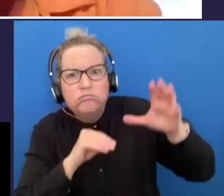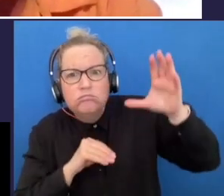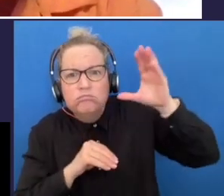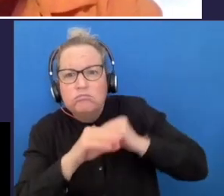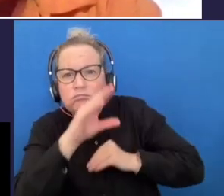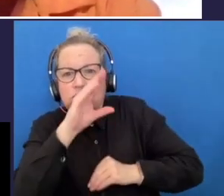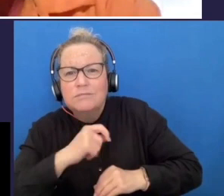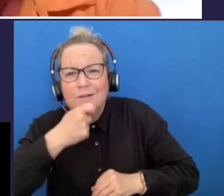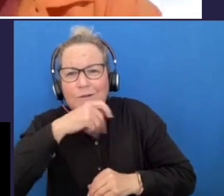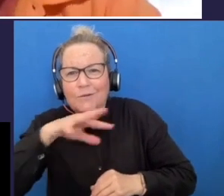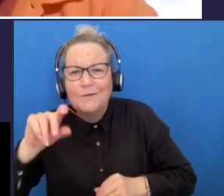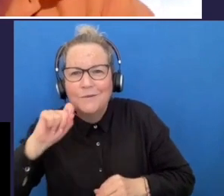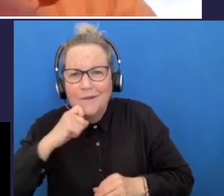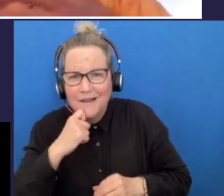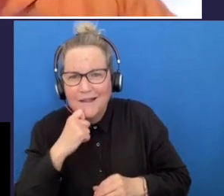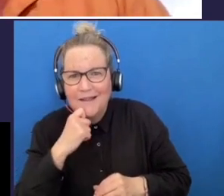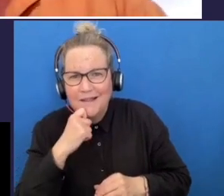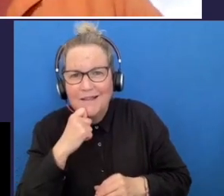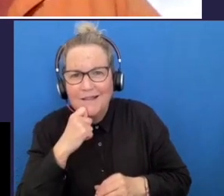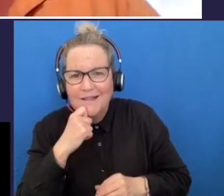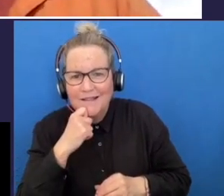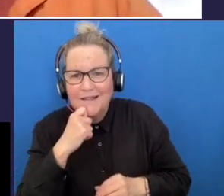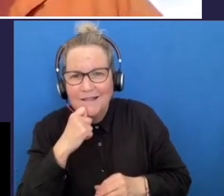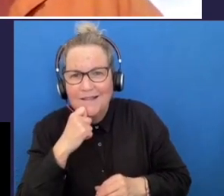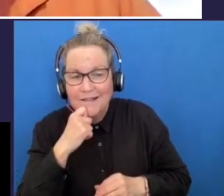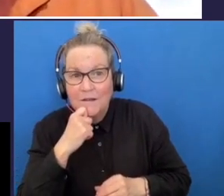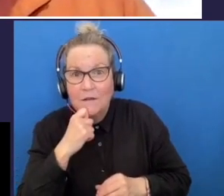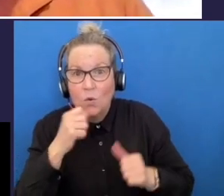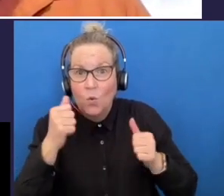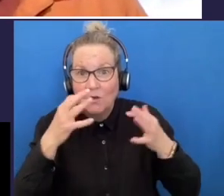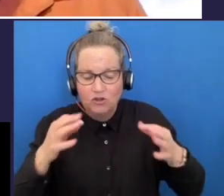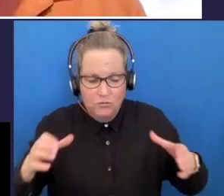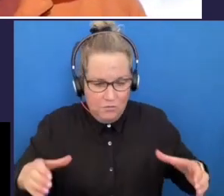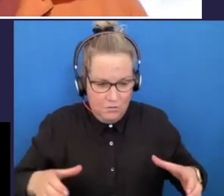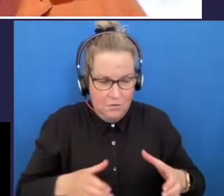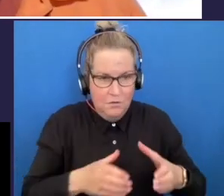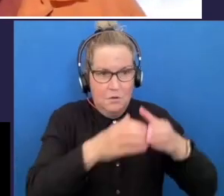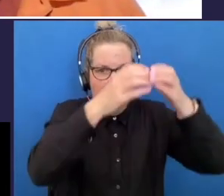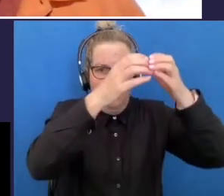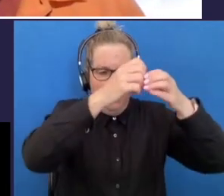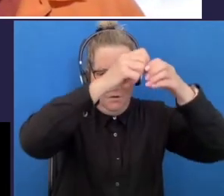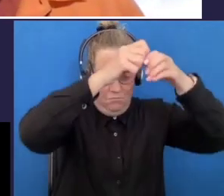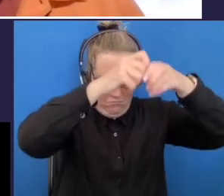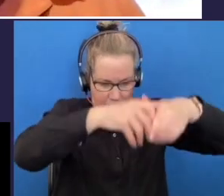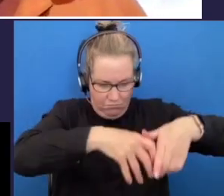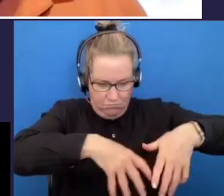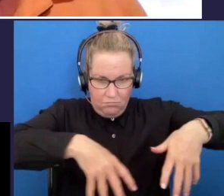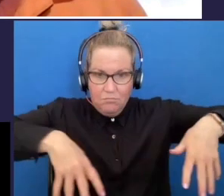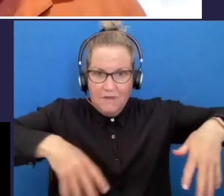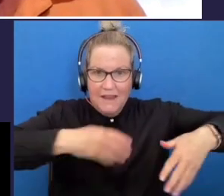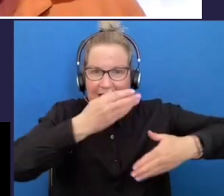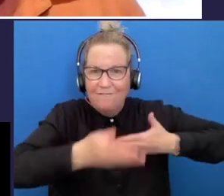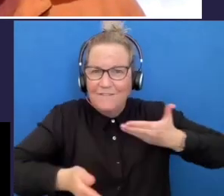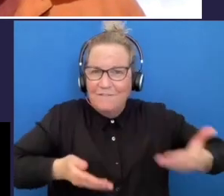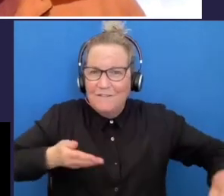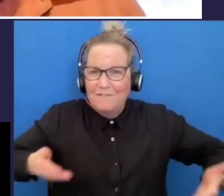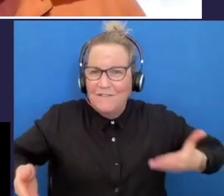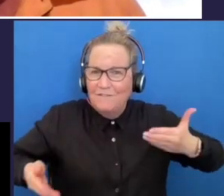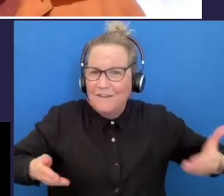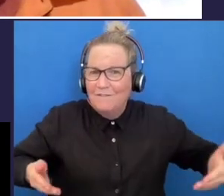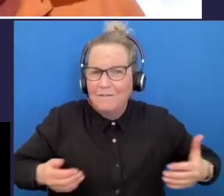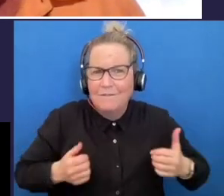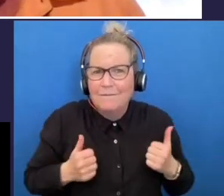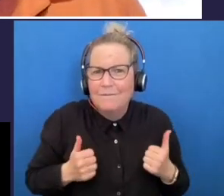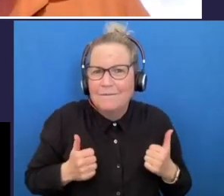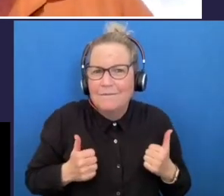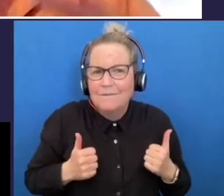um you know that's going to travel down that trunk of the tree to the to the root system of of that of the sapling